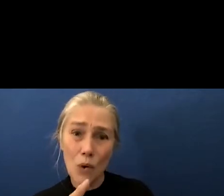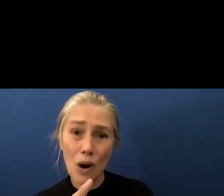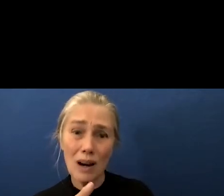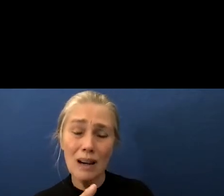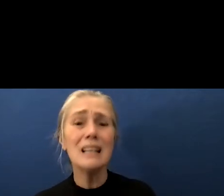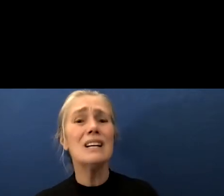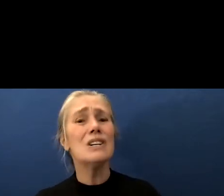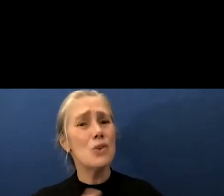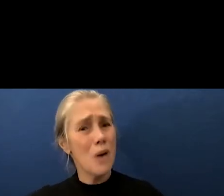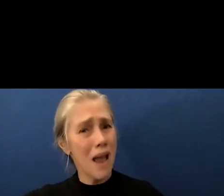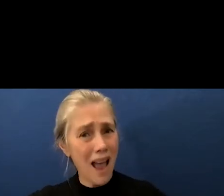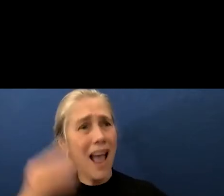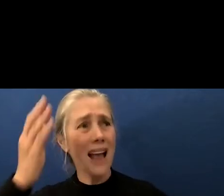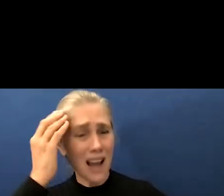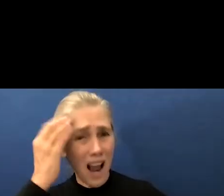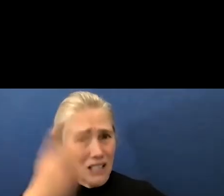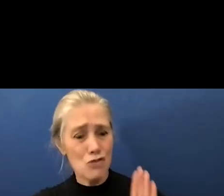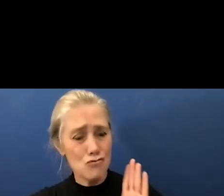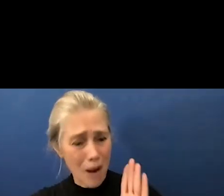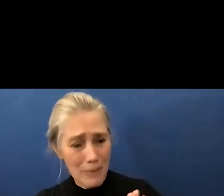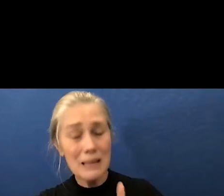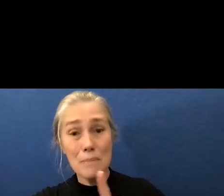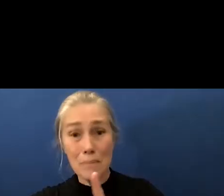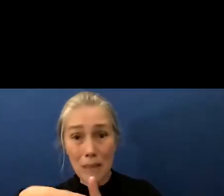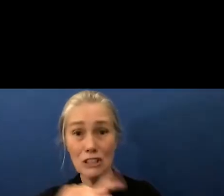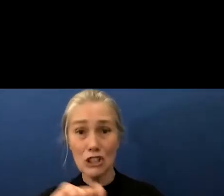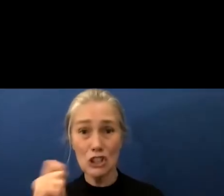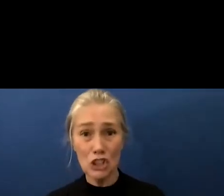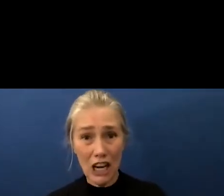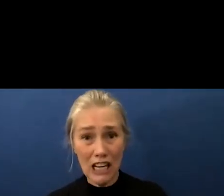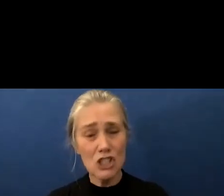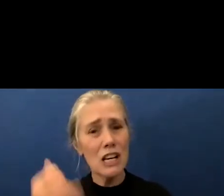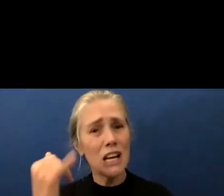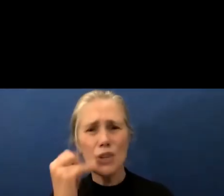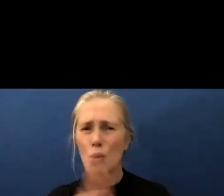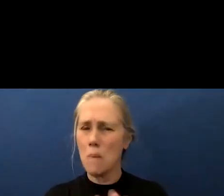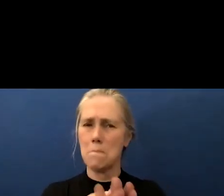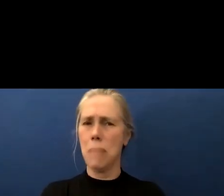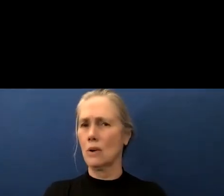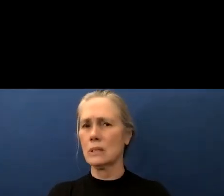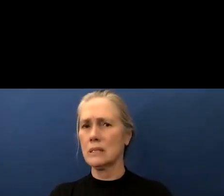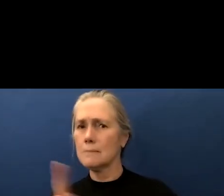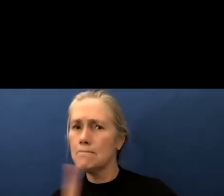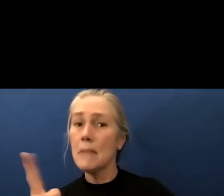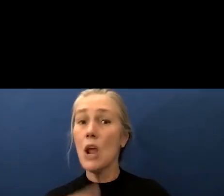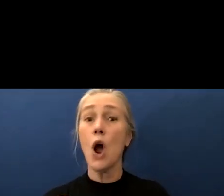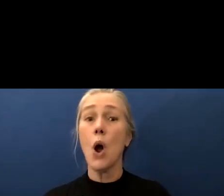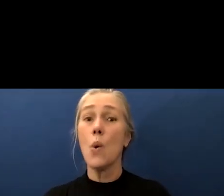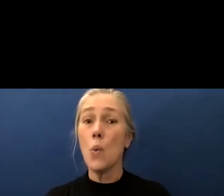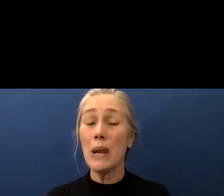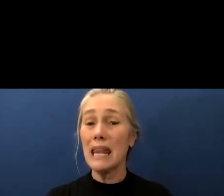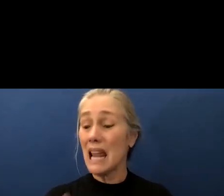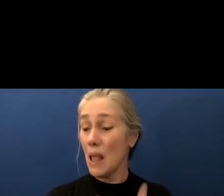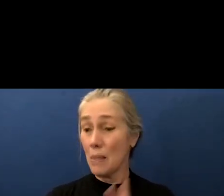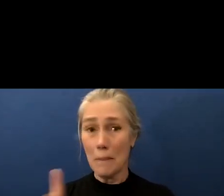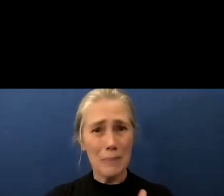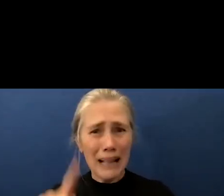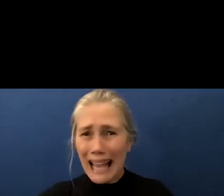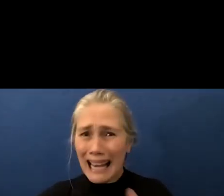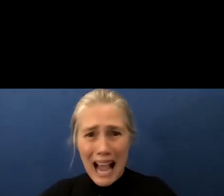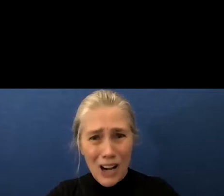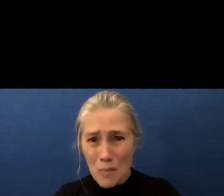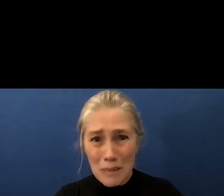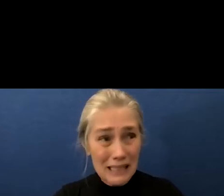representation and change to highlight your hypocrisy the argument that we the people cannot hold court in your